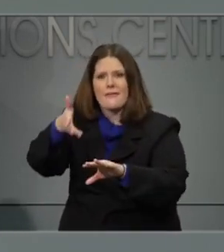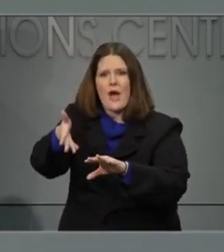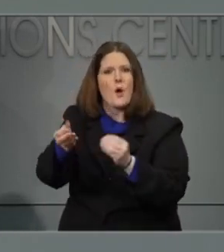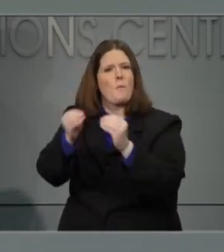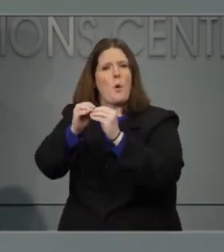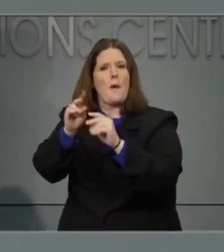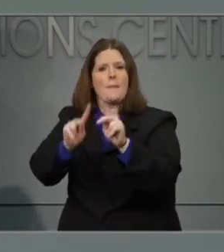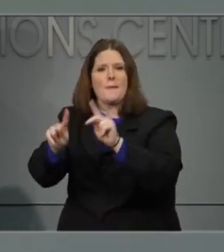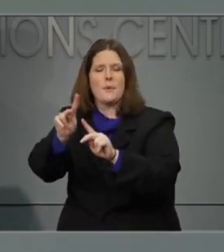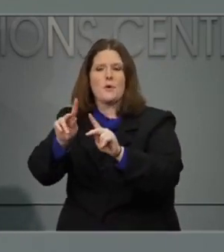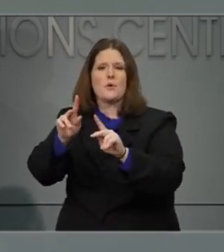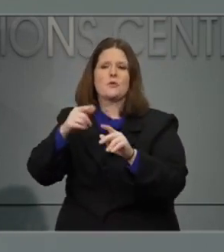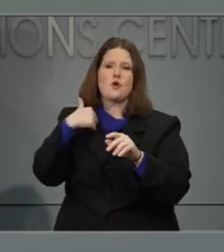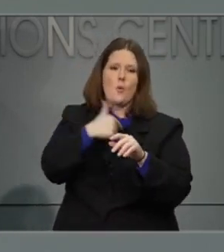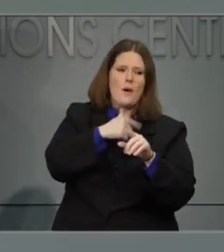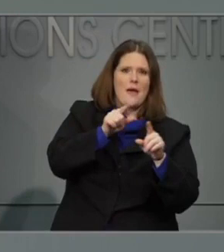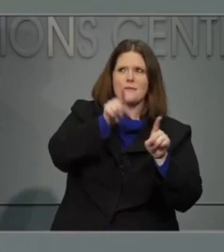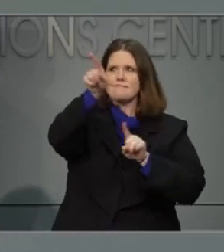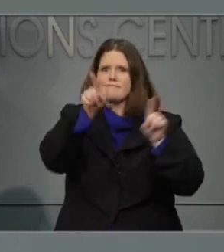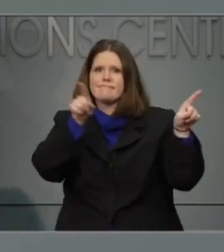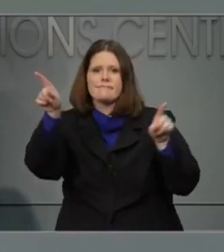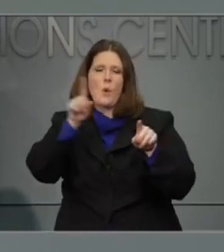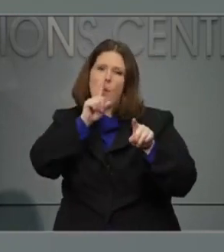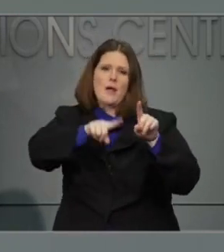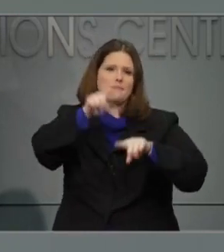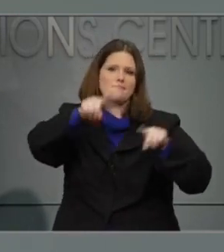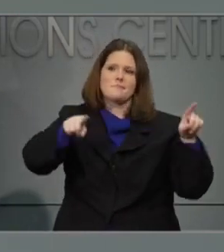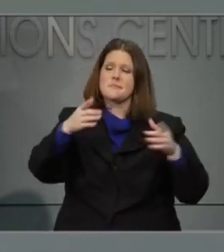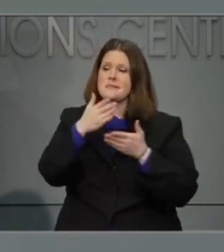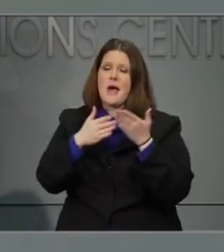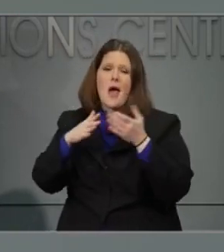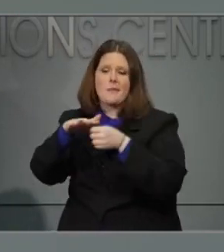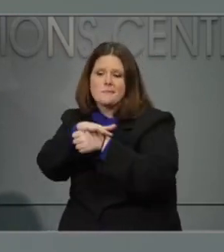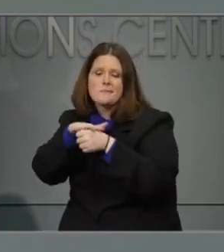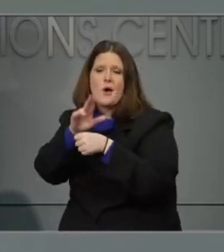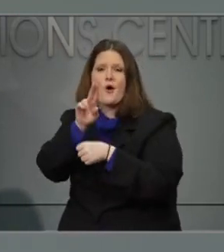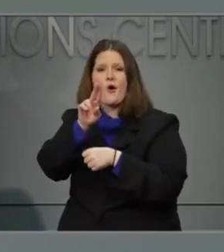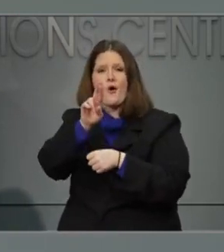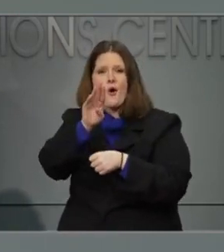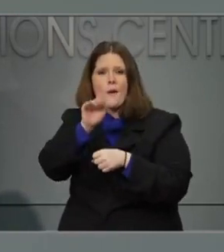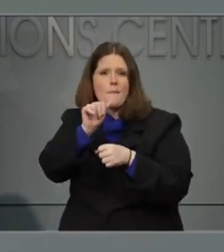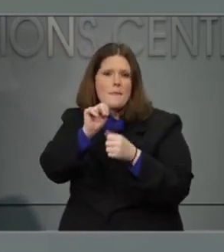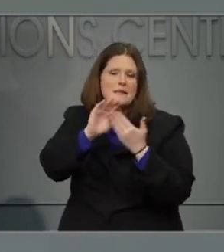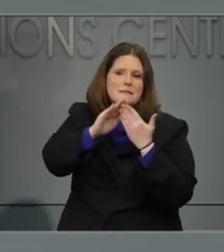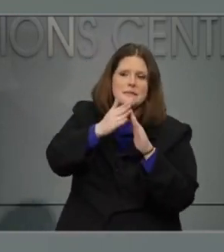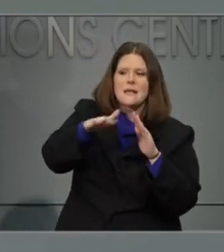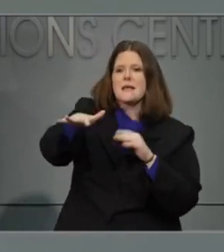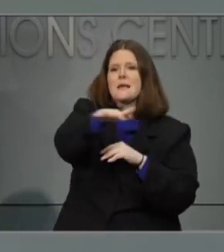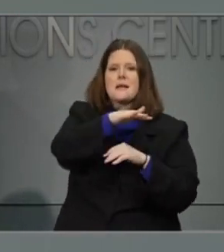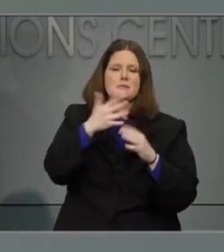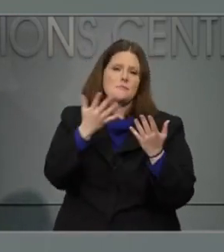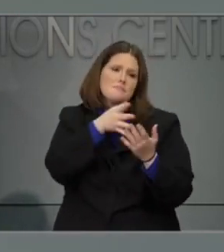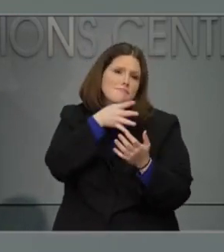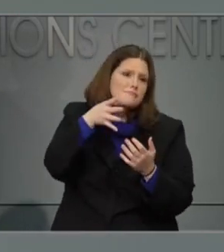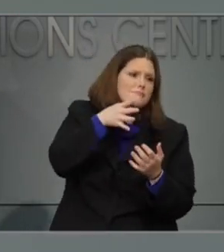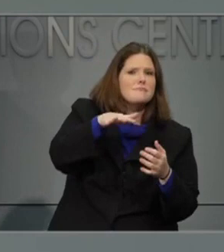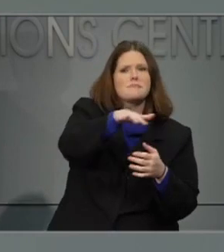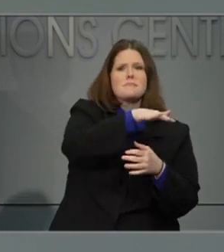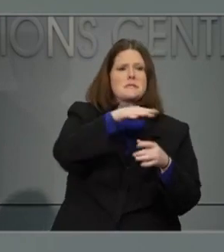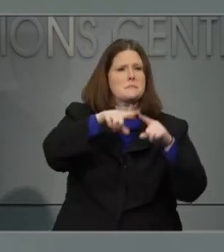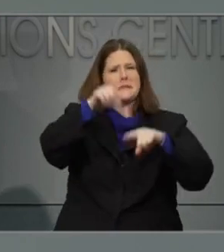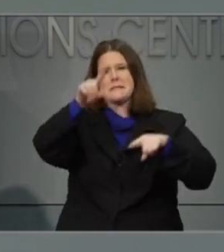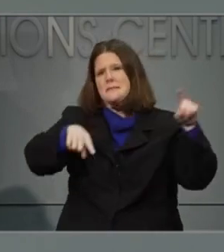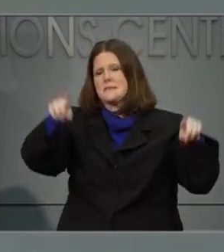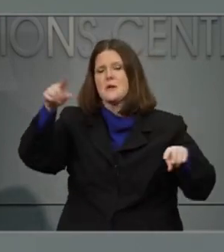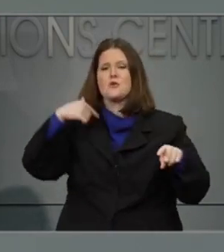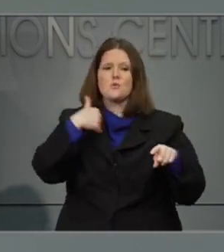or in some of our urban centers there's just more people more work so it's a bit of a mix. have surveyed our our public health